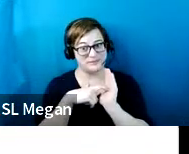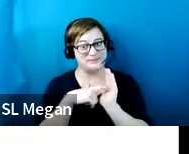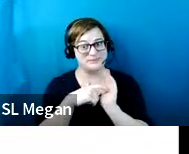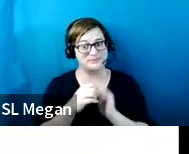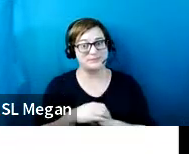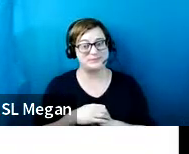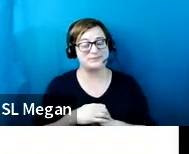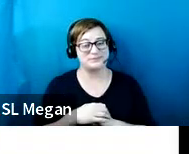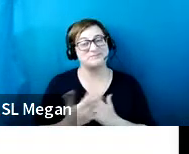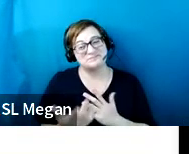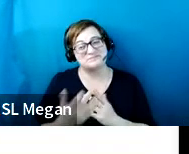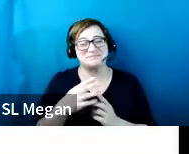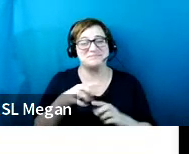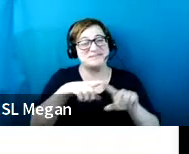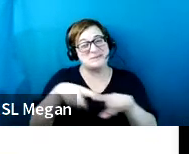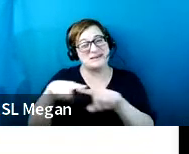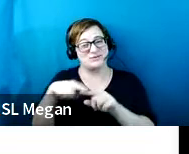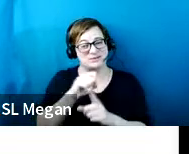in certain situations.